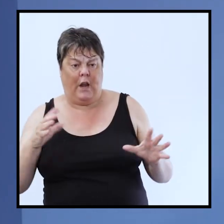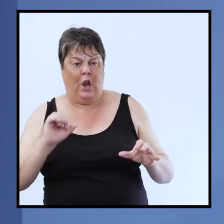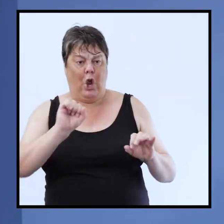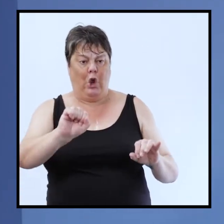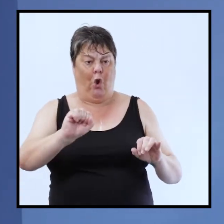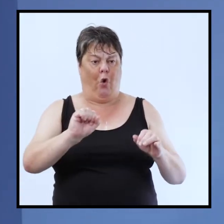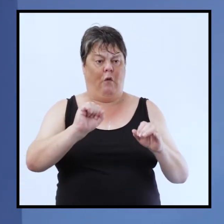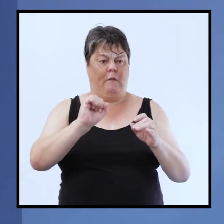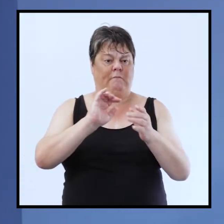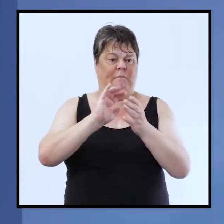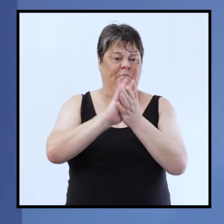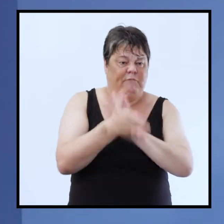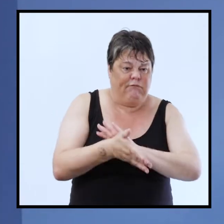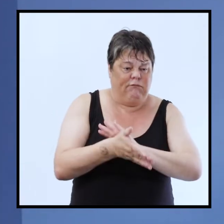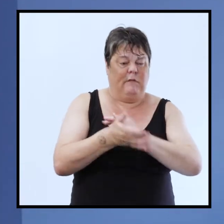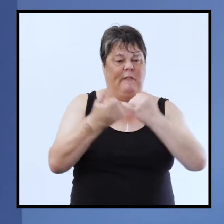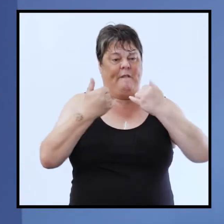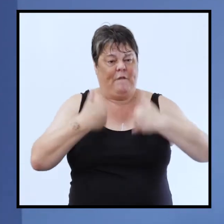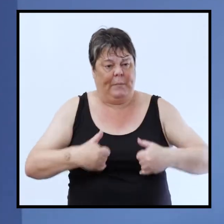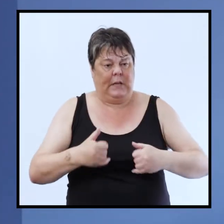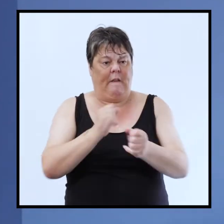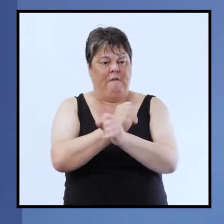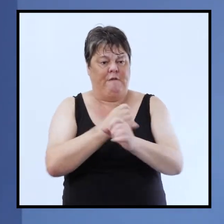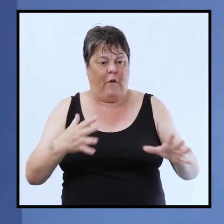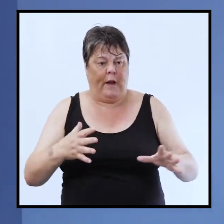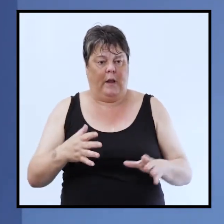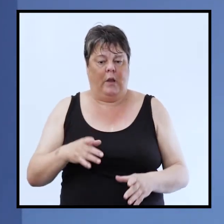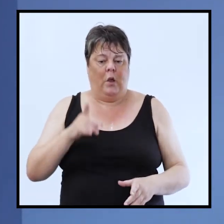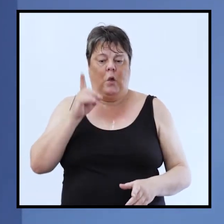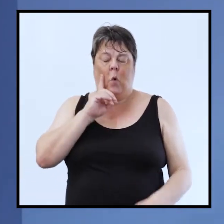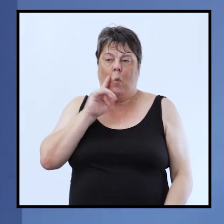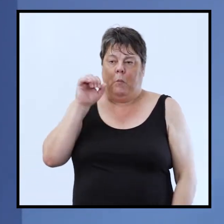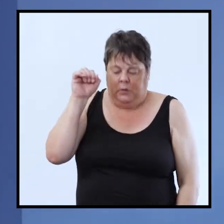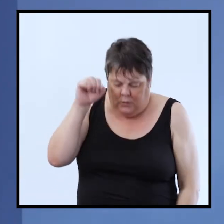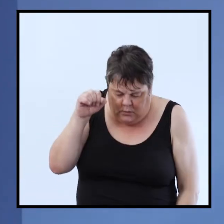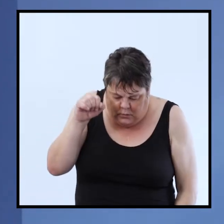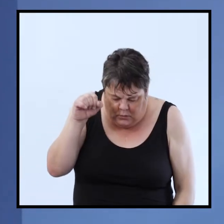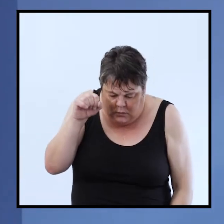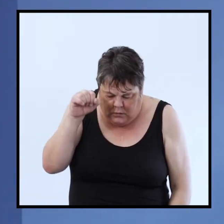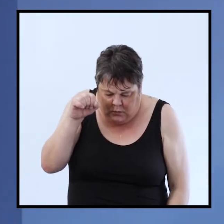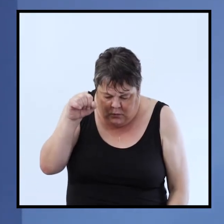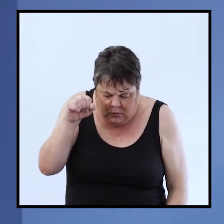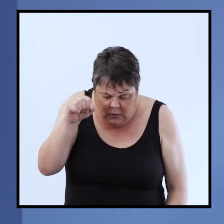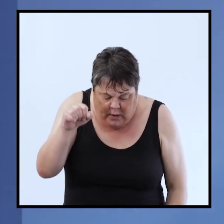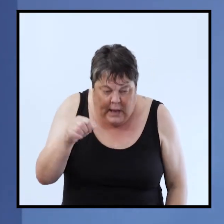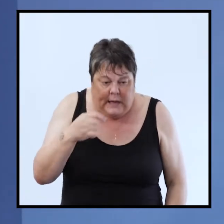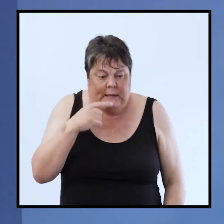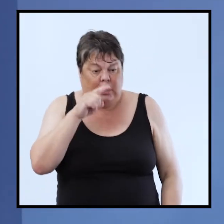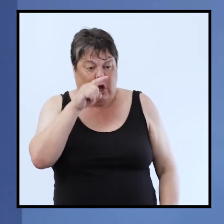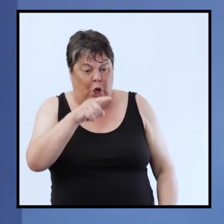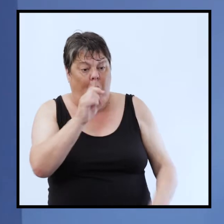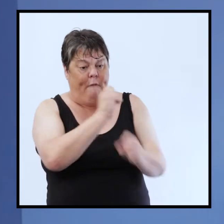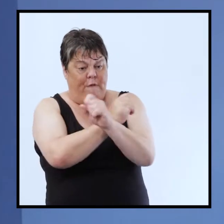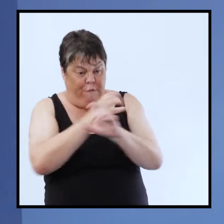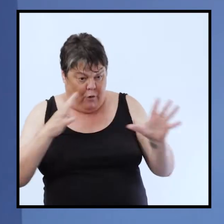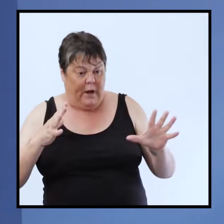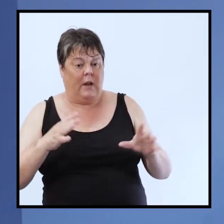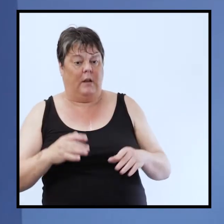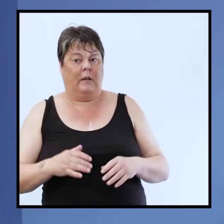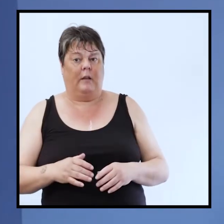infirmity okay so imagine she's she's come forward she's like this you are set free from your infirmity